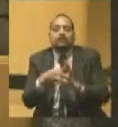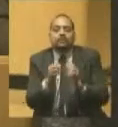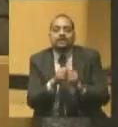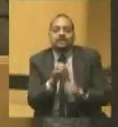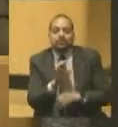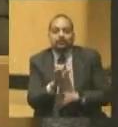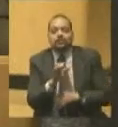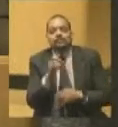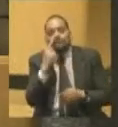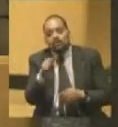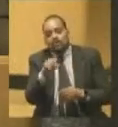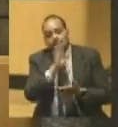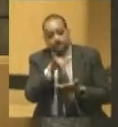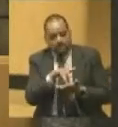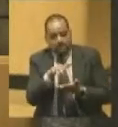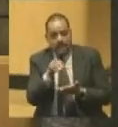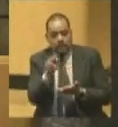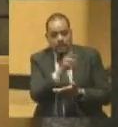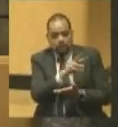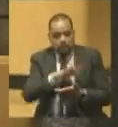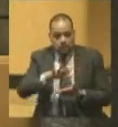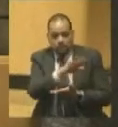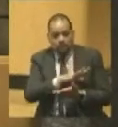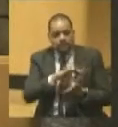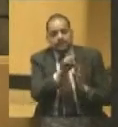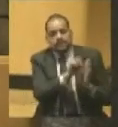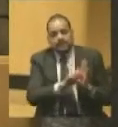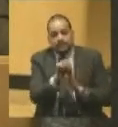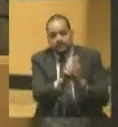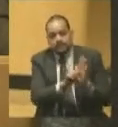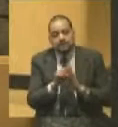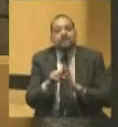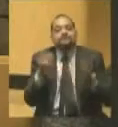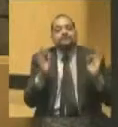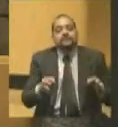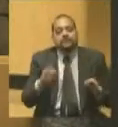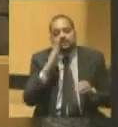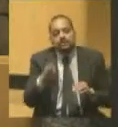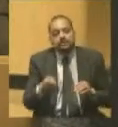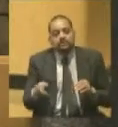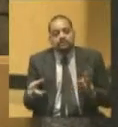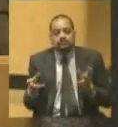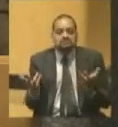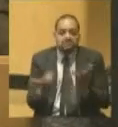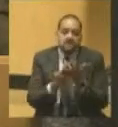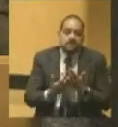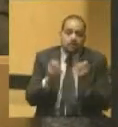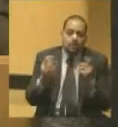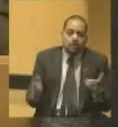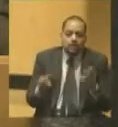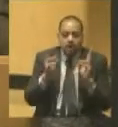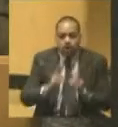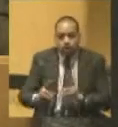middle and western states, pledged themselves to unite with them in the adoption of all honorable measures, having in view the